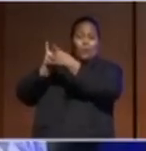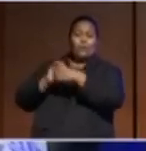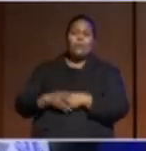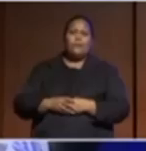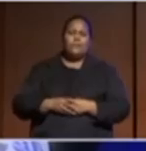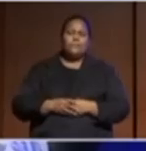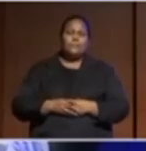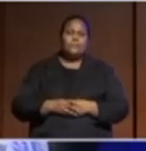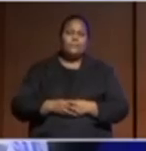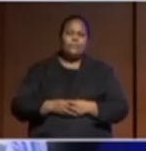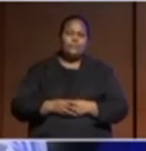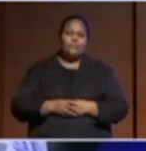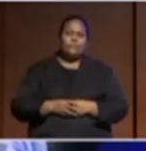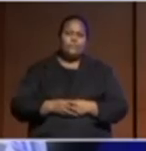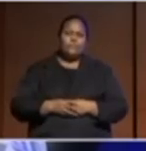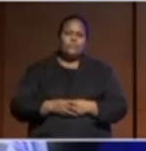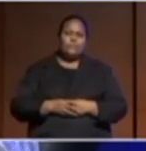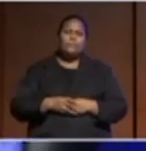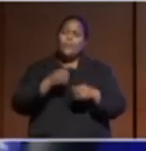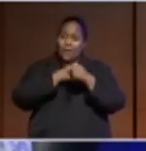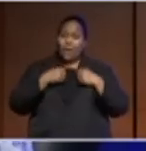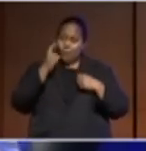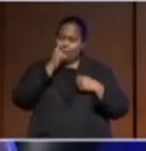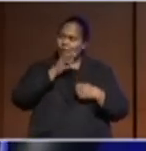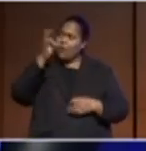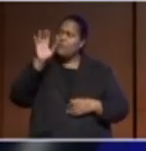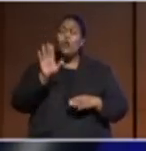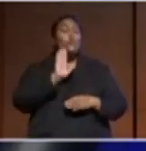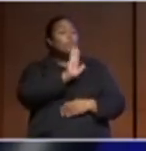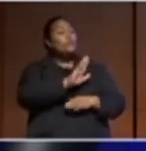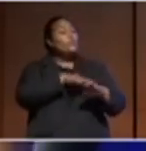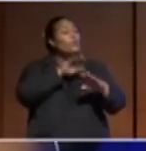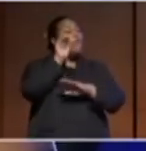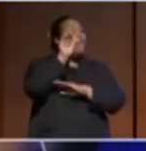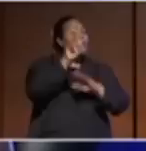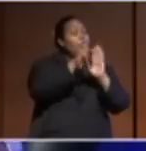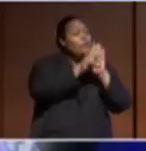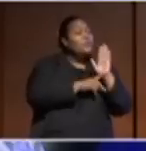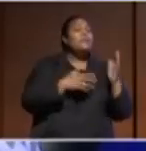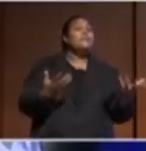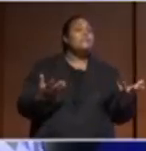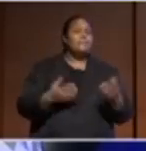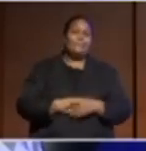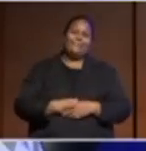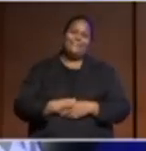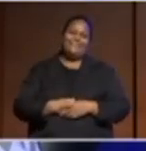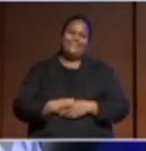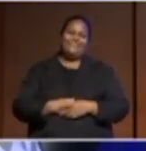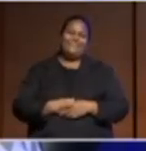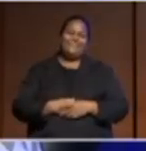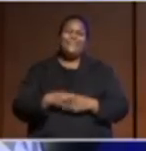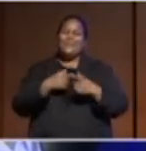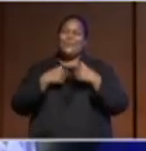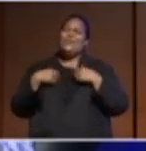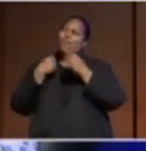people are, oh, what's your foreign policy on this? And we've said, you know, friends to everyone, et cetera, et cetera.